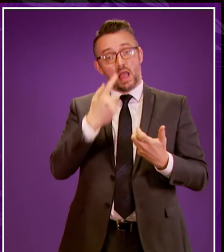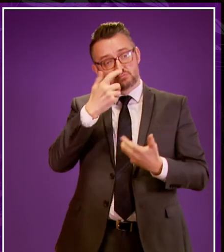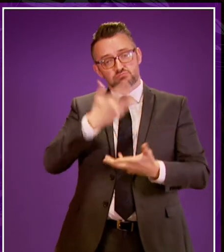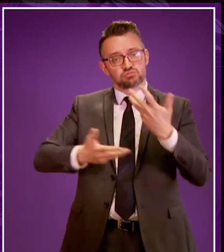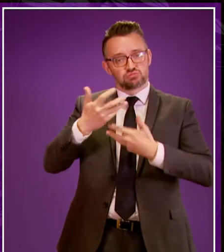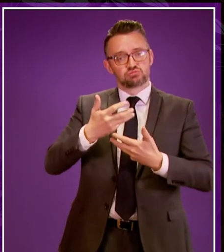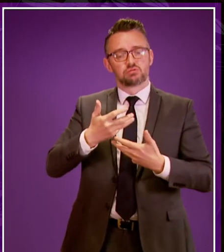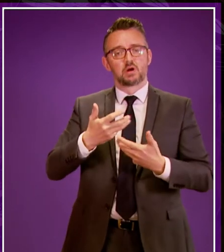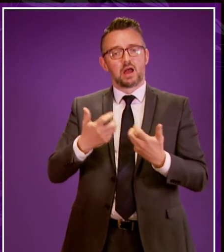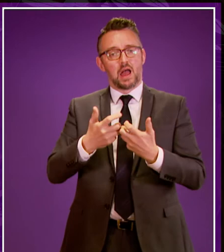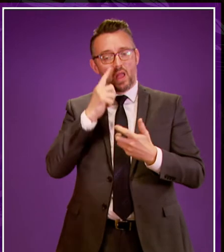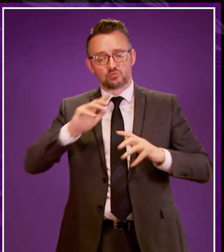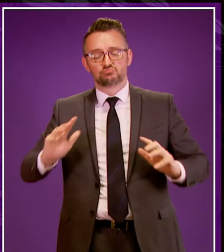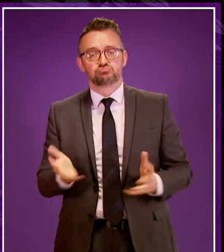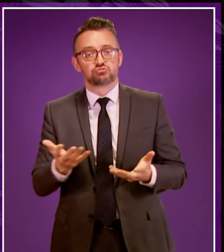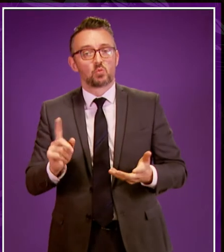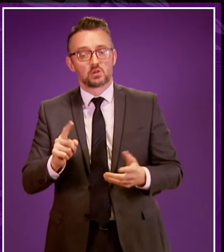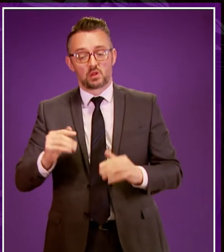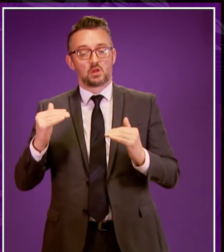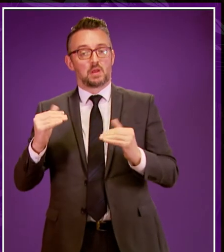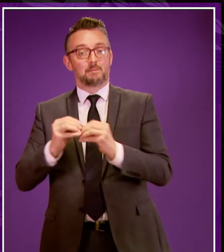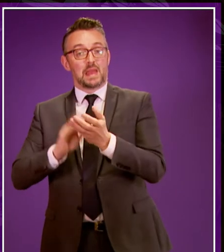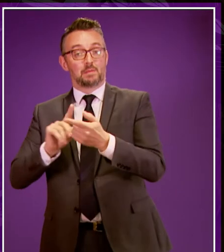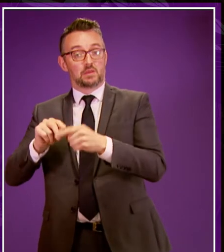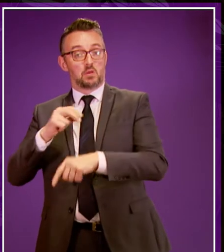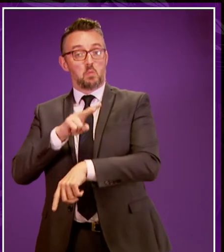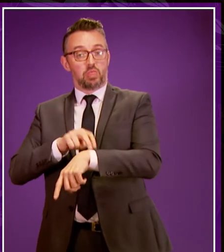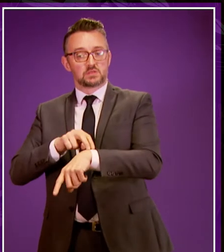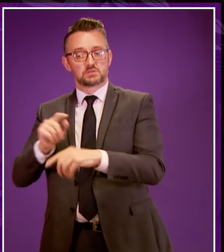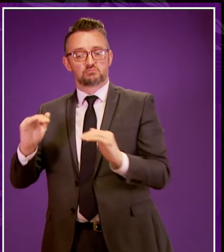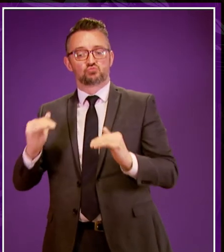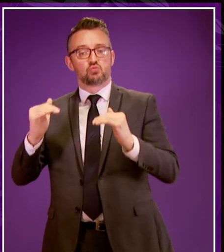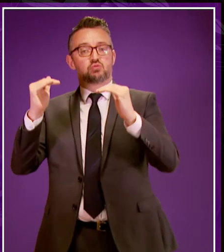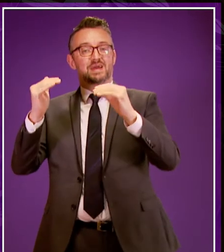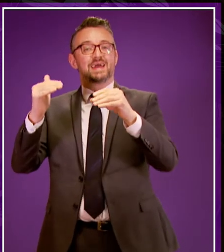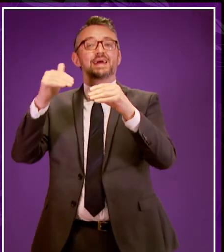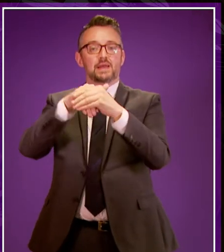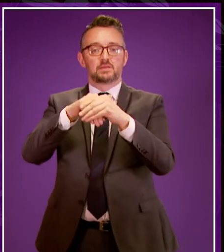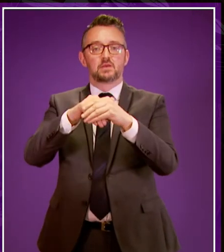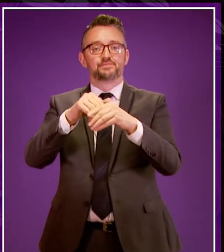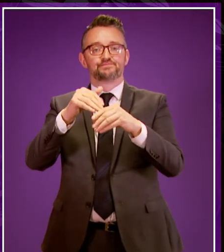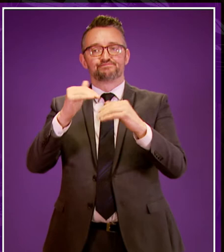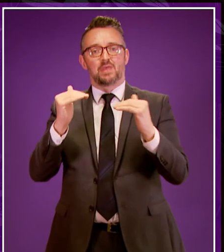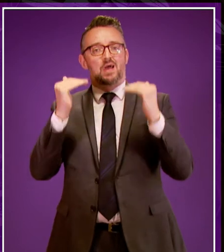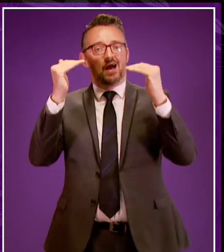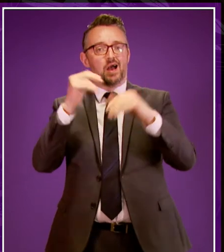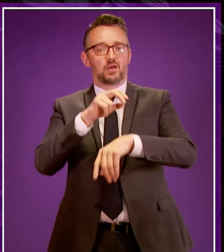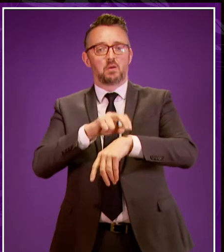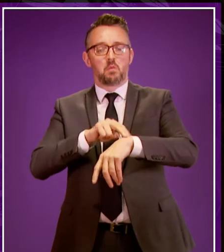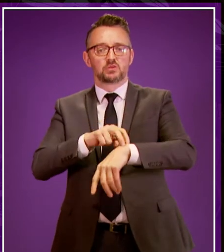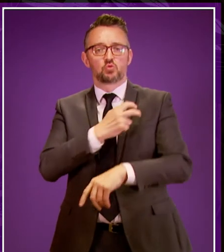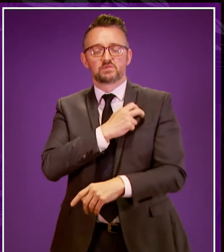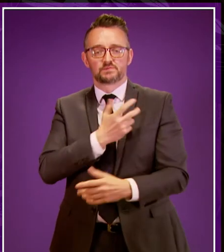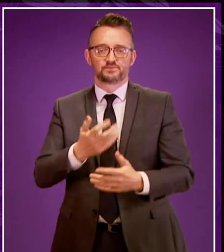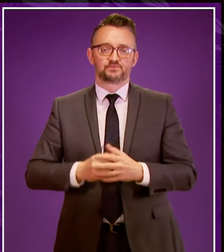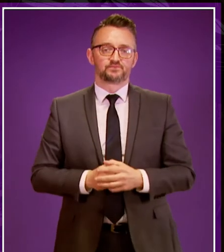has taken in his time in office to encourage the promotion to senior level of BME officers into Police Scotland and ensure representation at the top level?